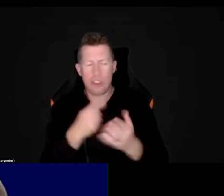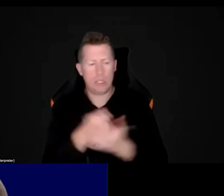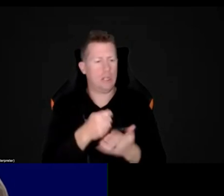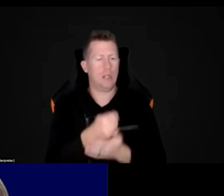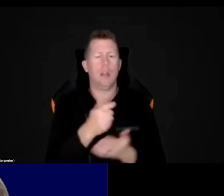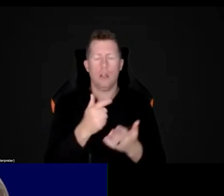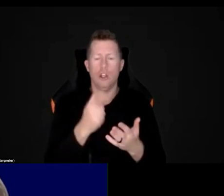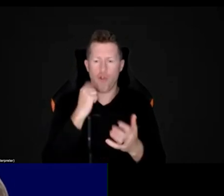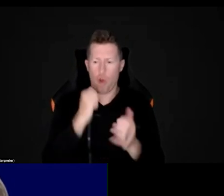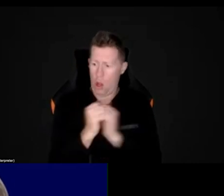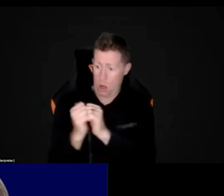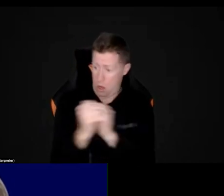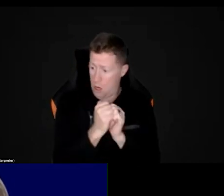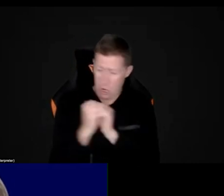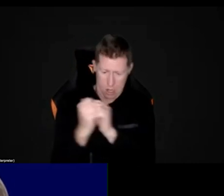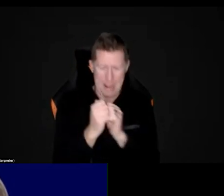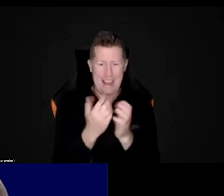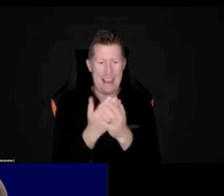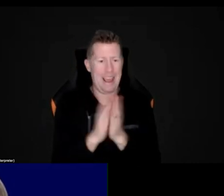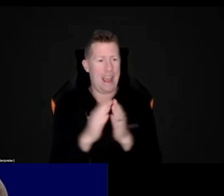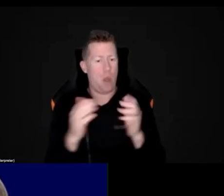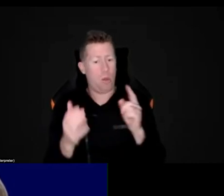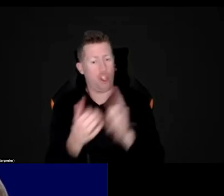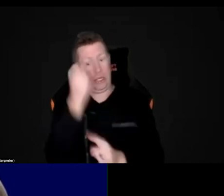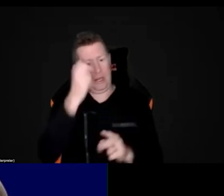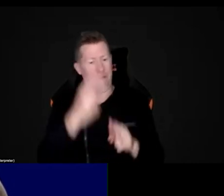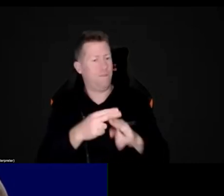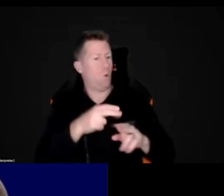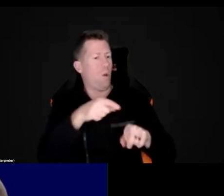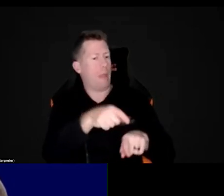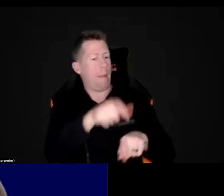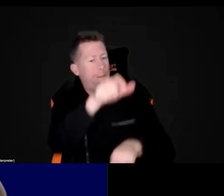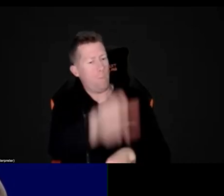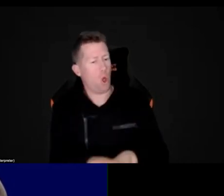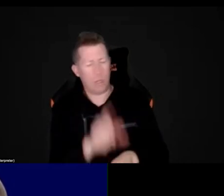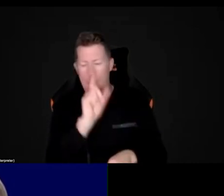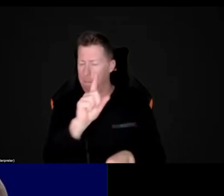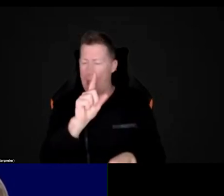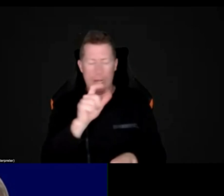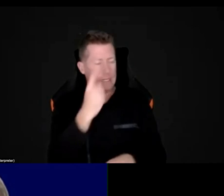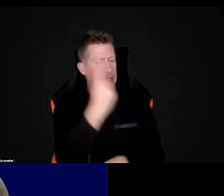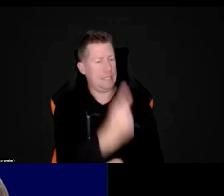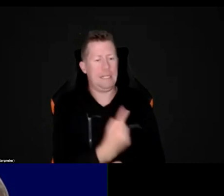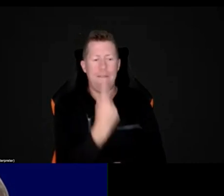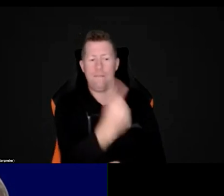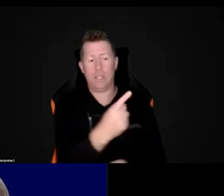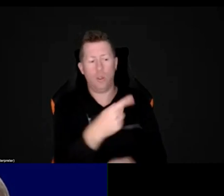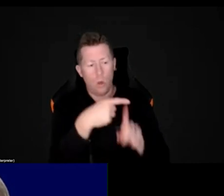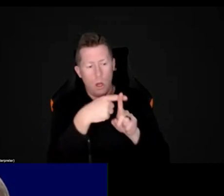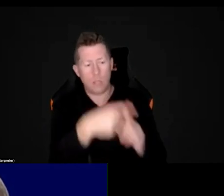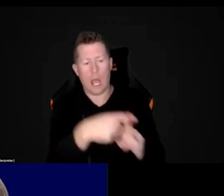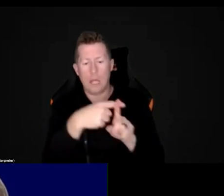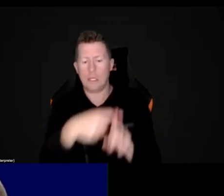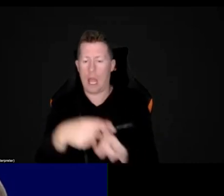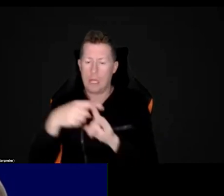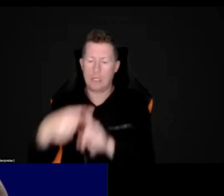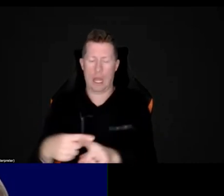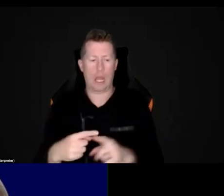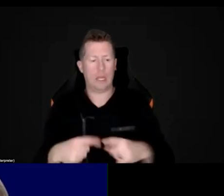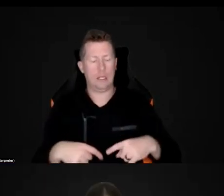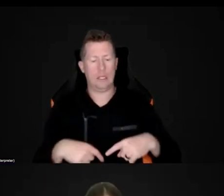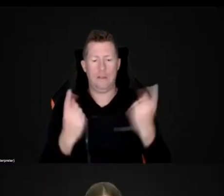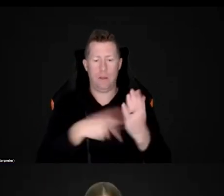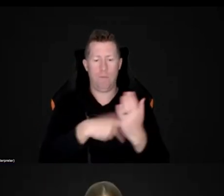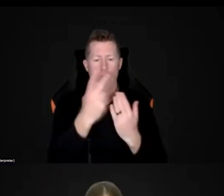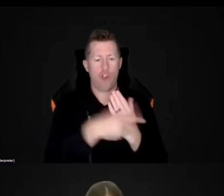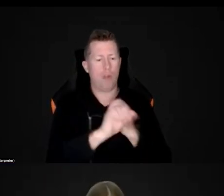to actually achieve a common goal. But it is very individualized for that person. very much, I, I, like